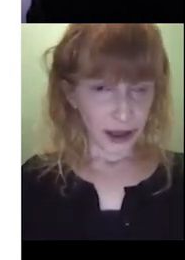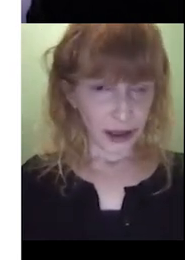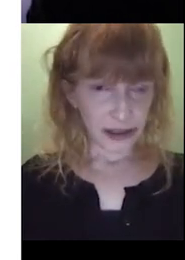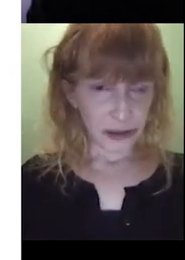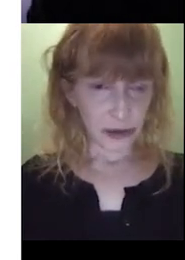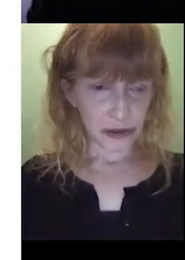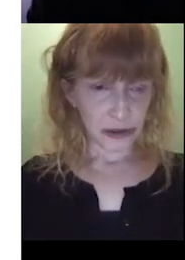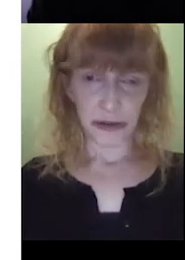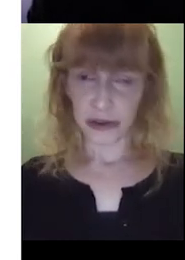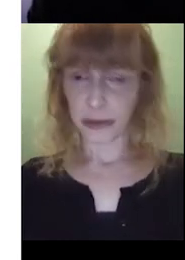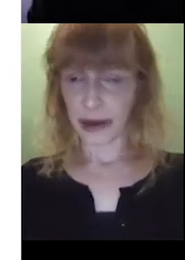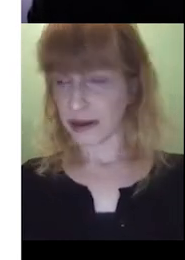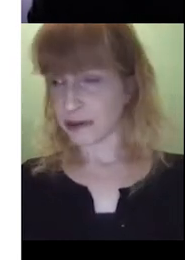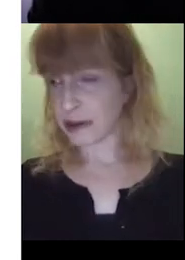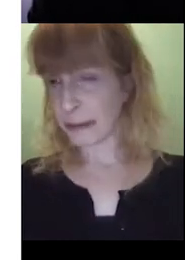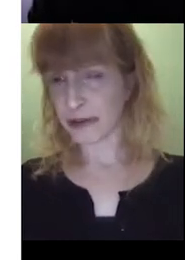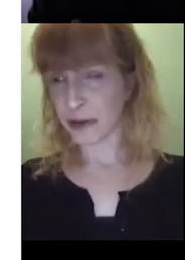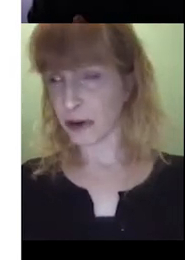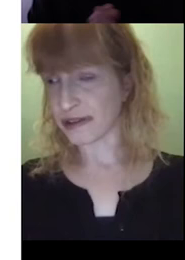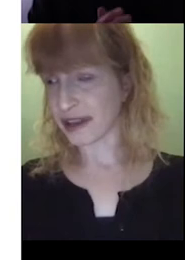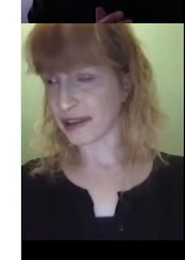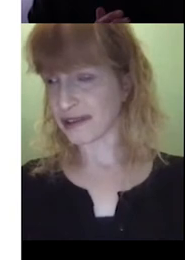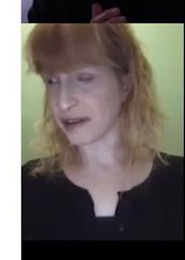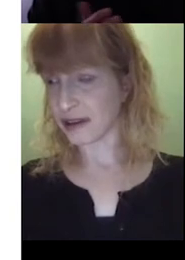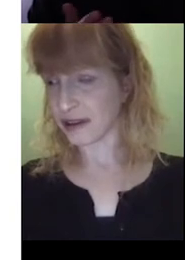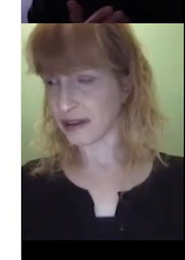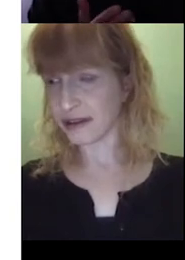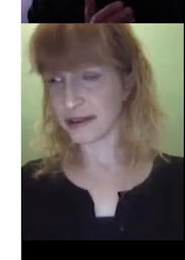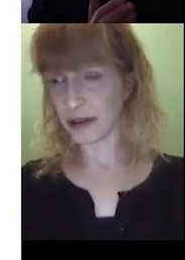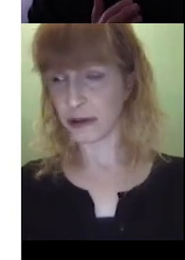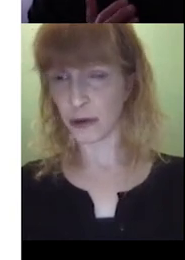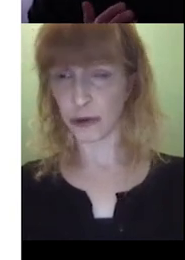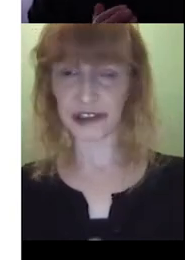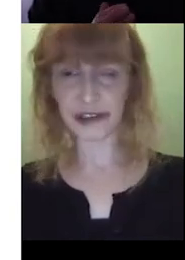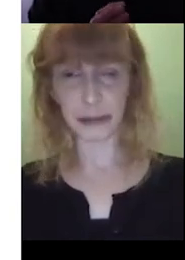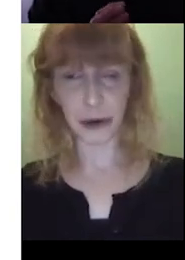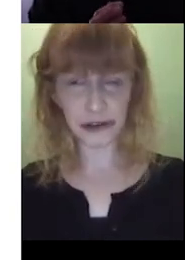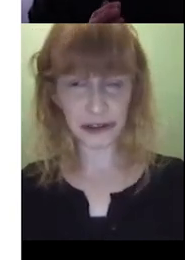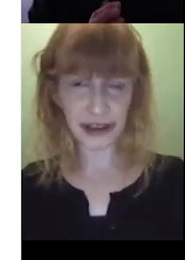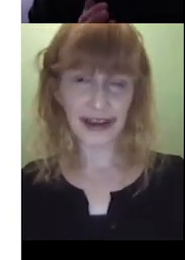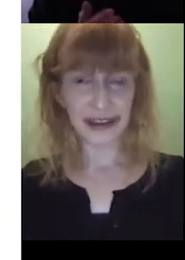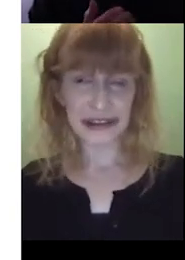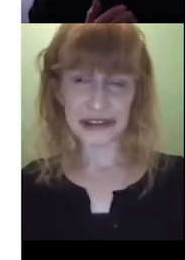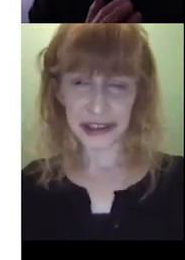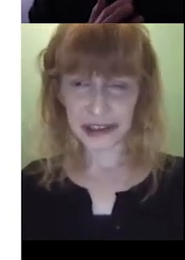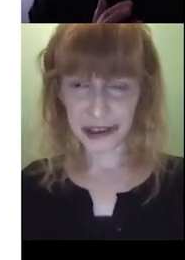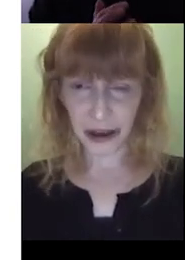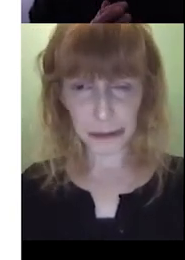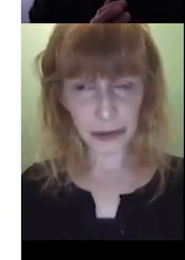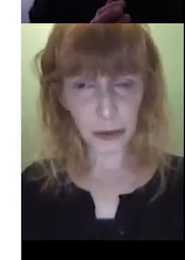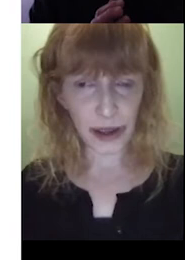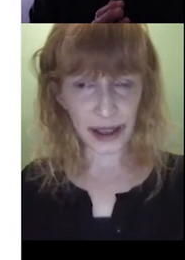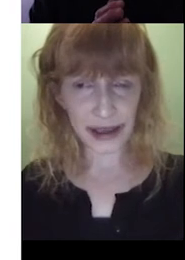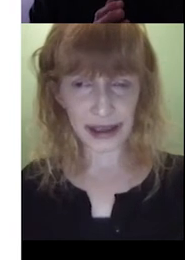Okay, let's move on to the first page. So the text here is Naughty Spot. It's dinner